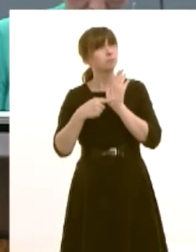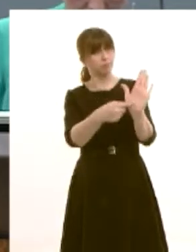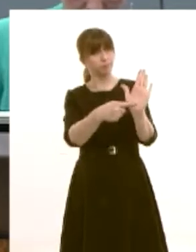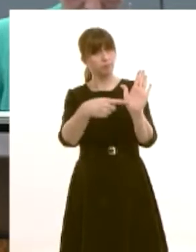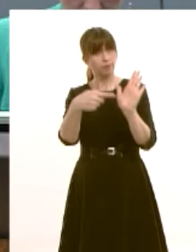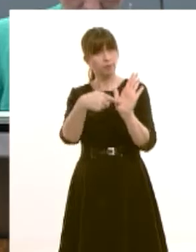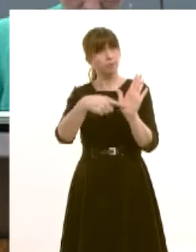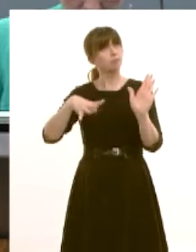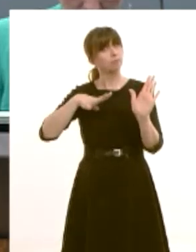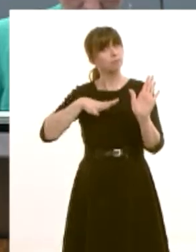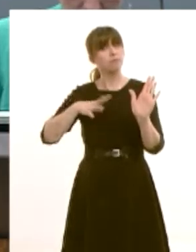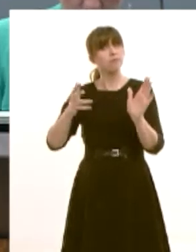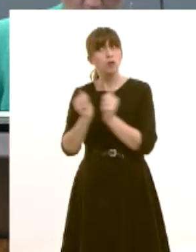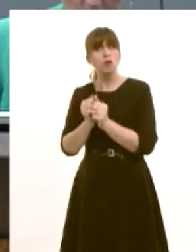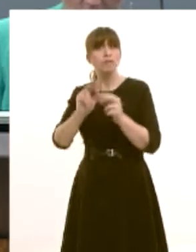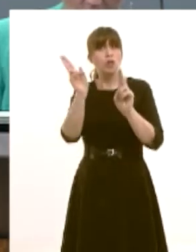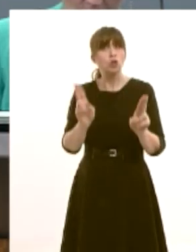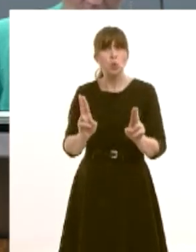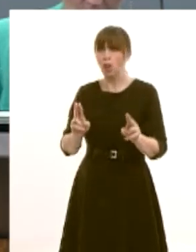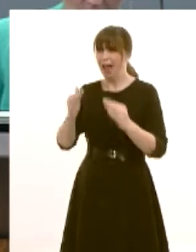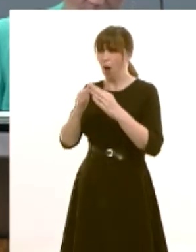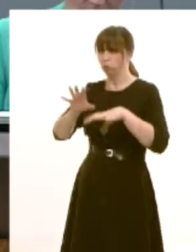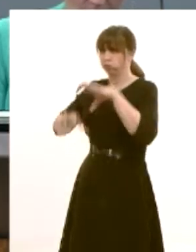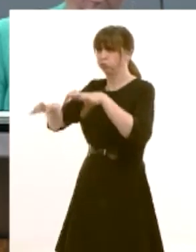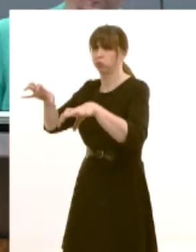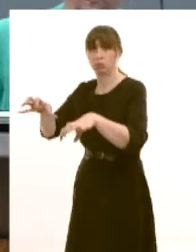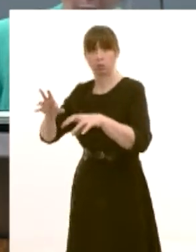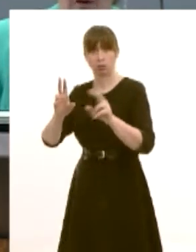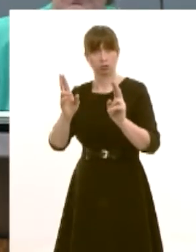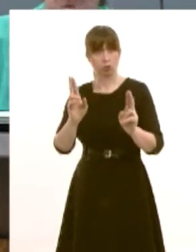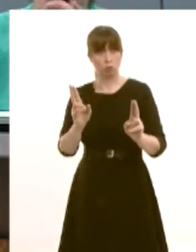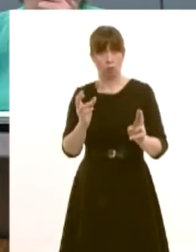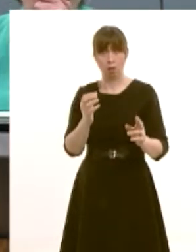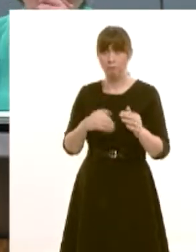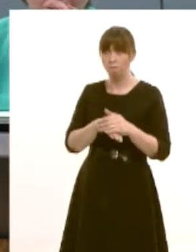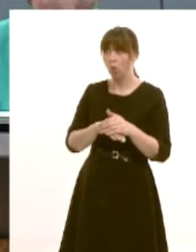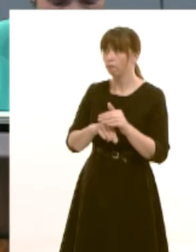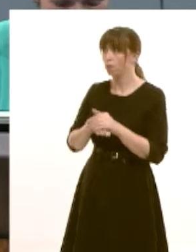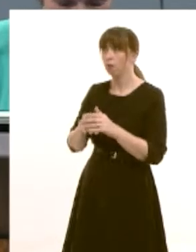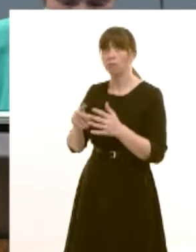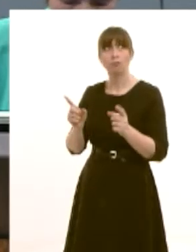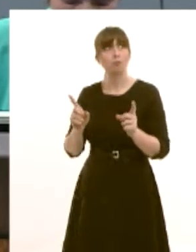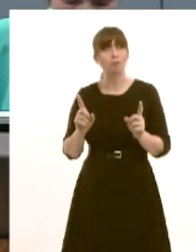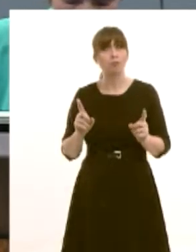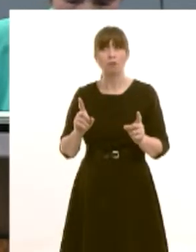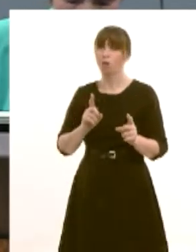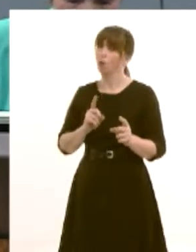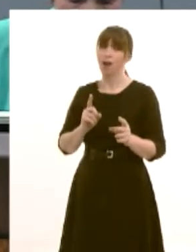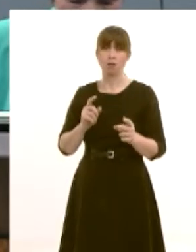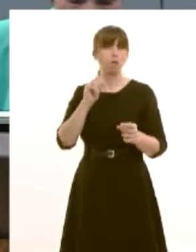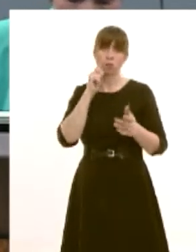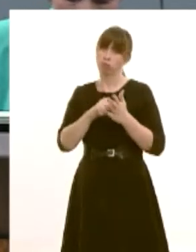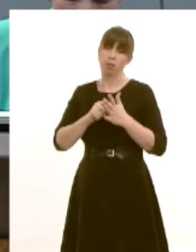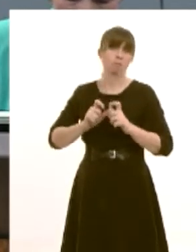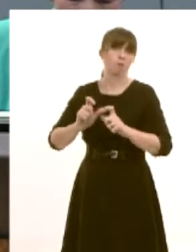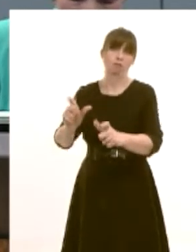for the provision of schooling but also other public services that need to be put into cater for those communities because this bottleneck is not going to go away